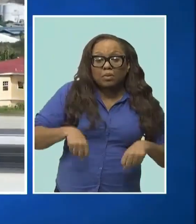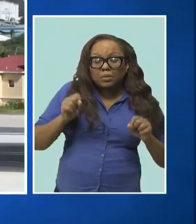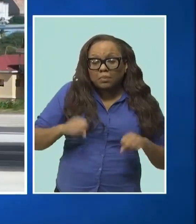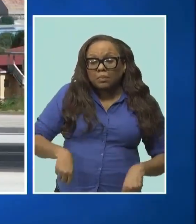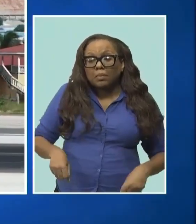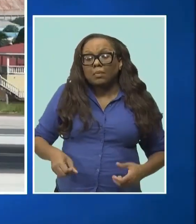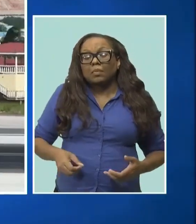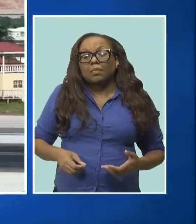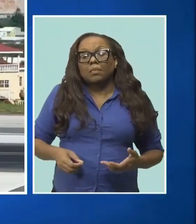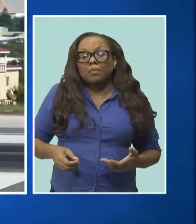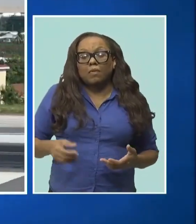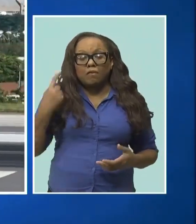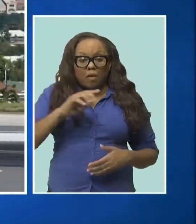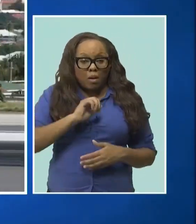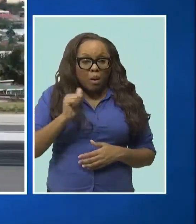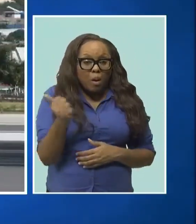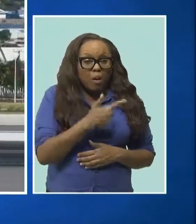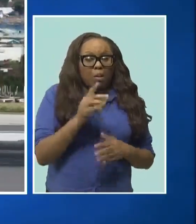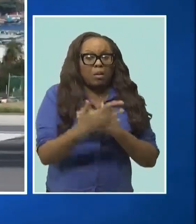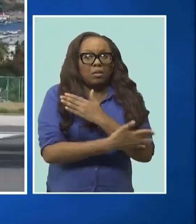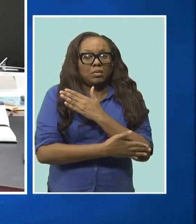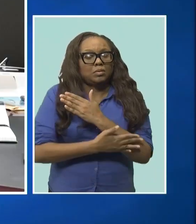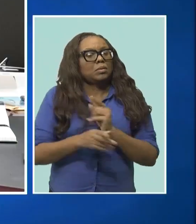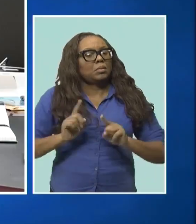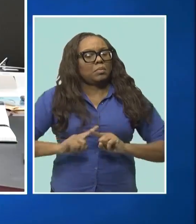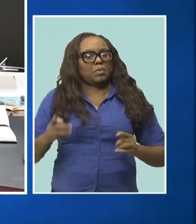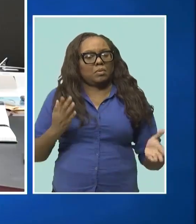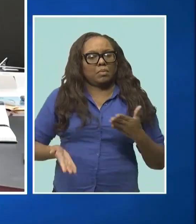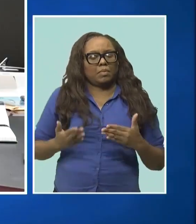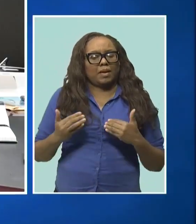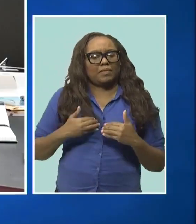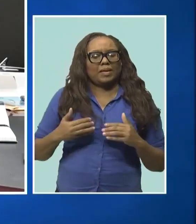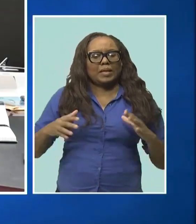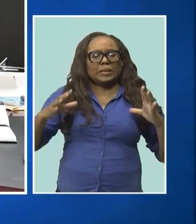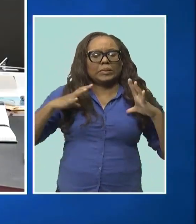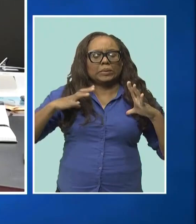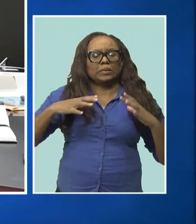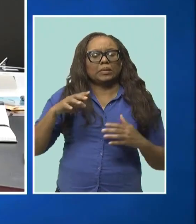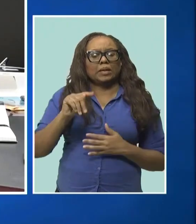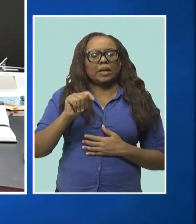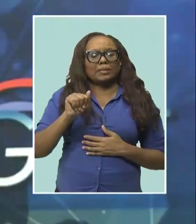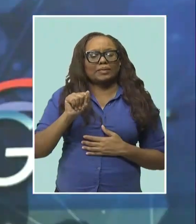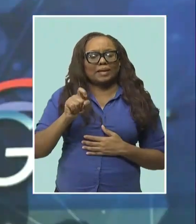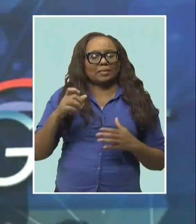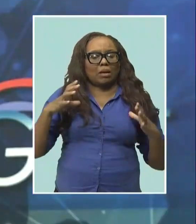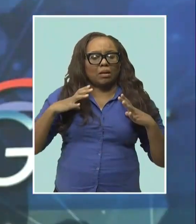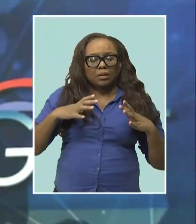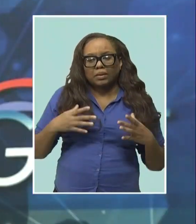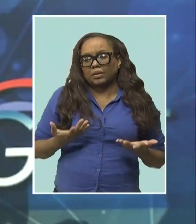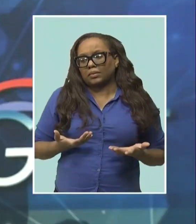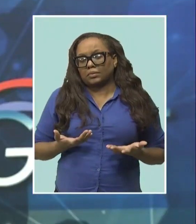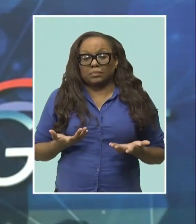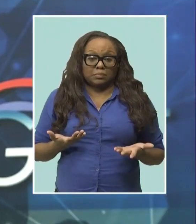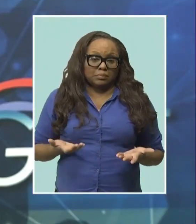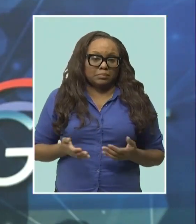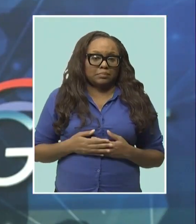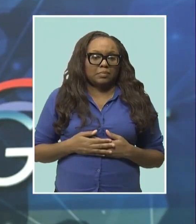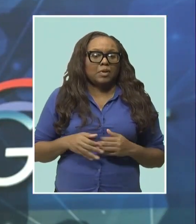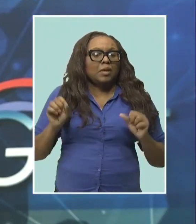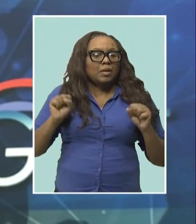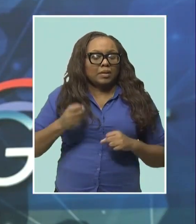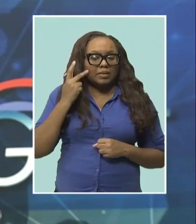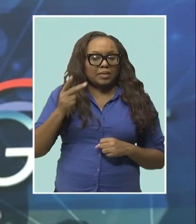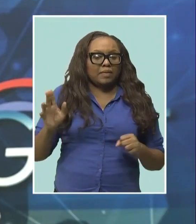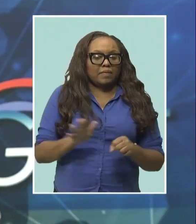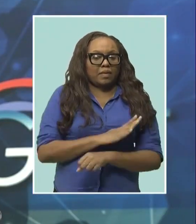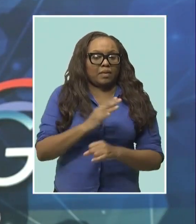at doing it with one or two other countries in terms of having a bit of a tax holiday and a tax break. And you can watch that full